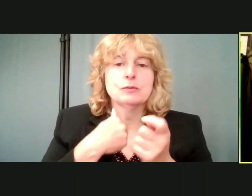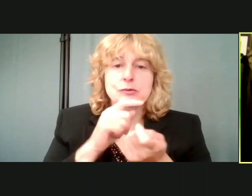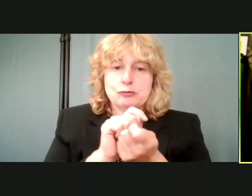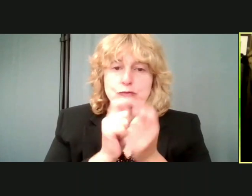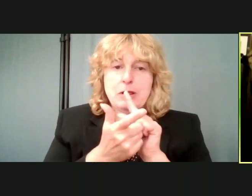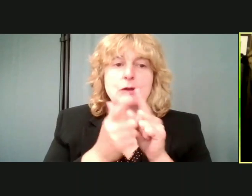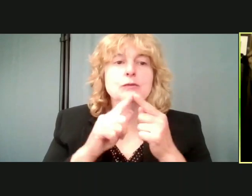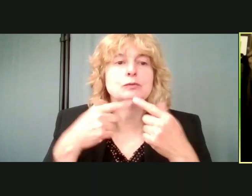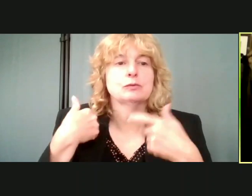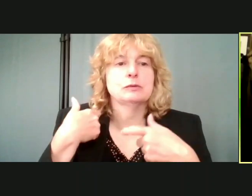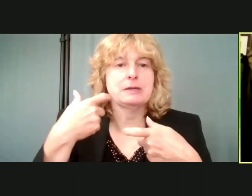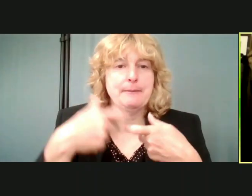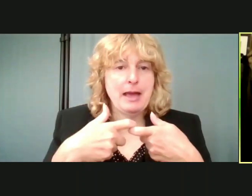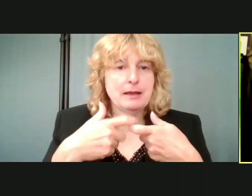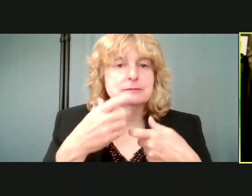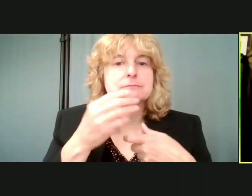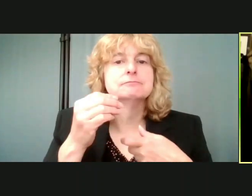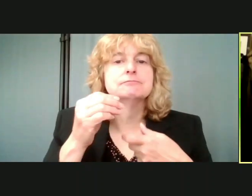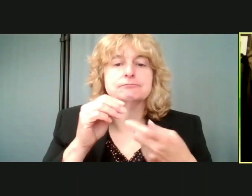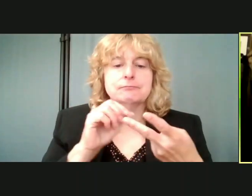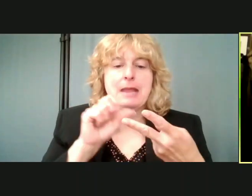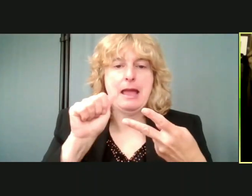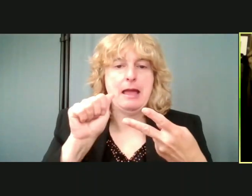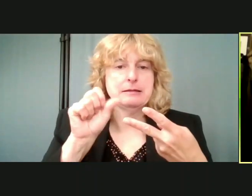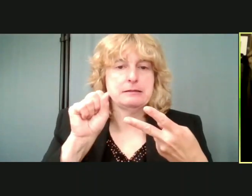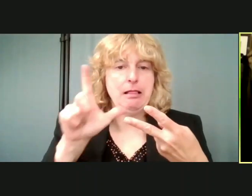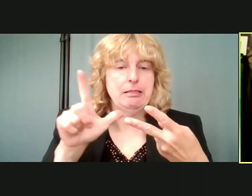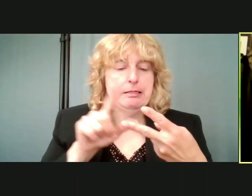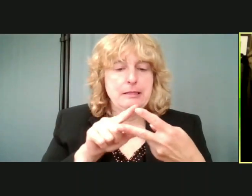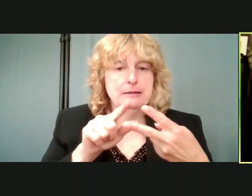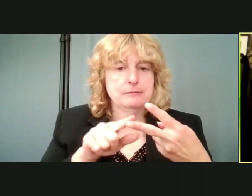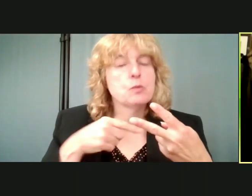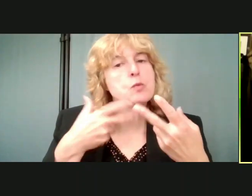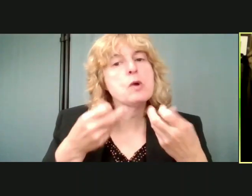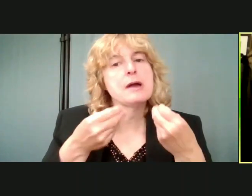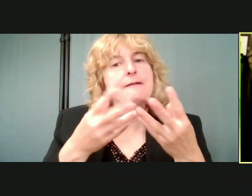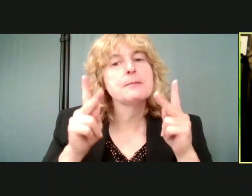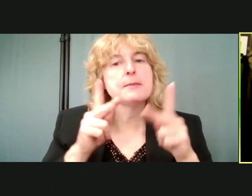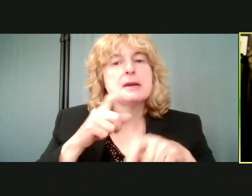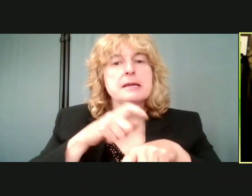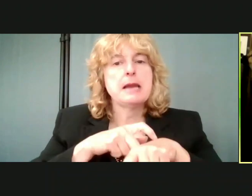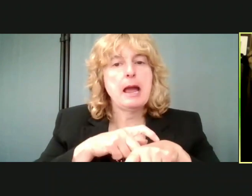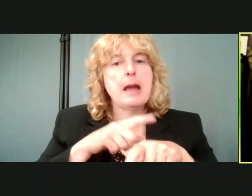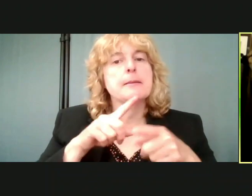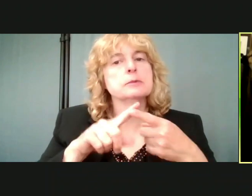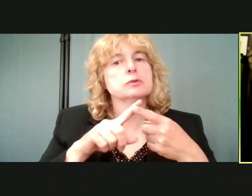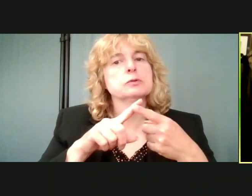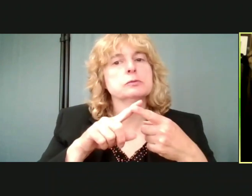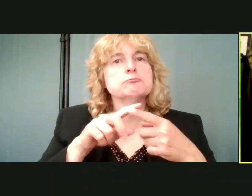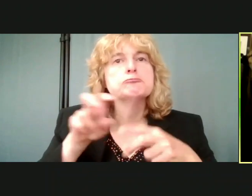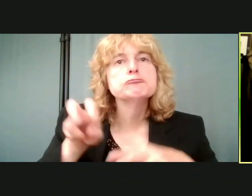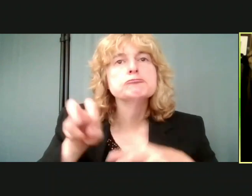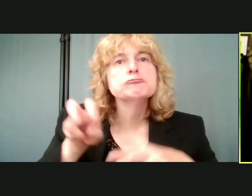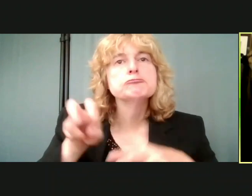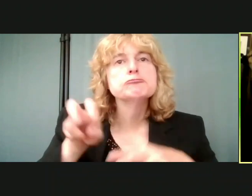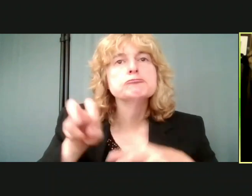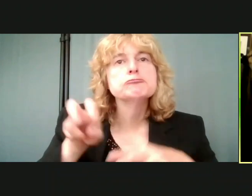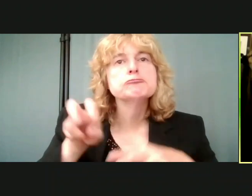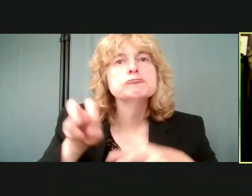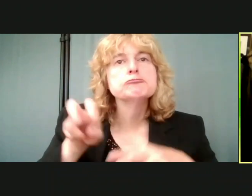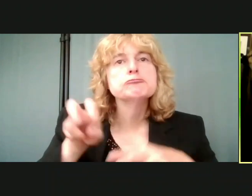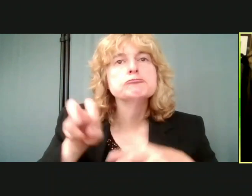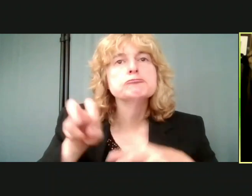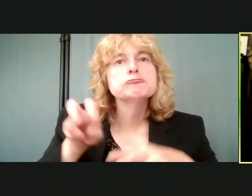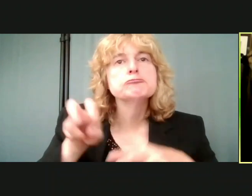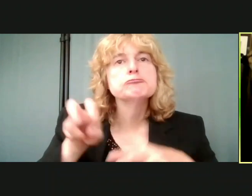Spanish and ASL, so we want to give folks time to get to the right place. Ophelia, it's awesome to have you with us